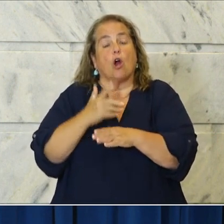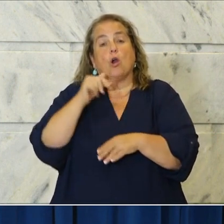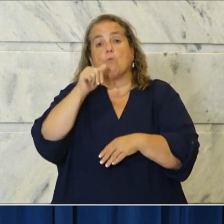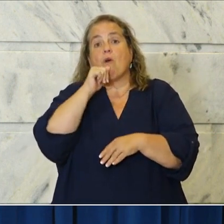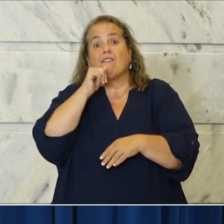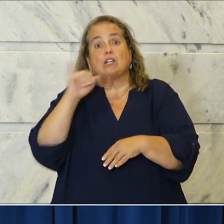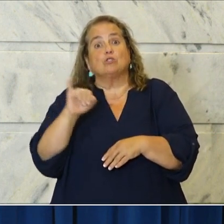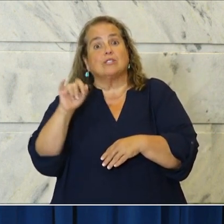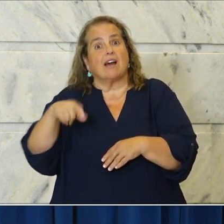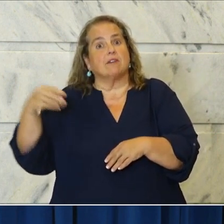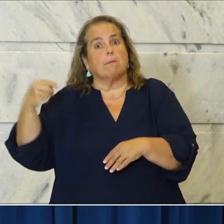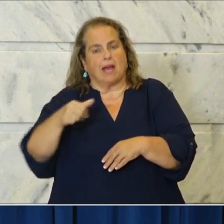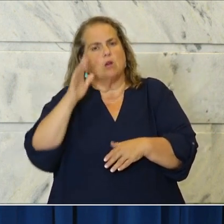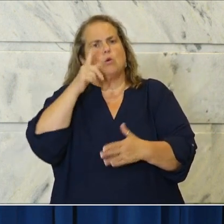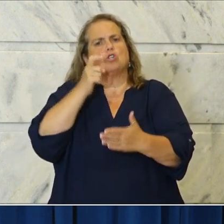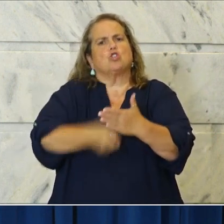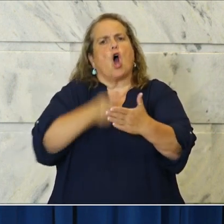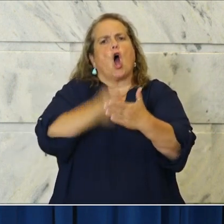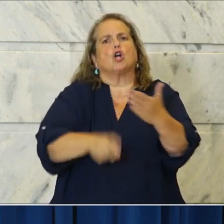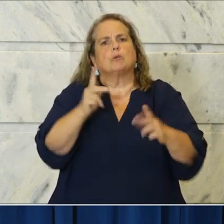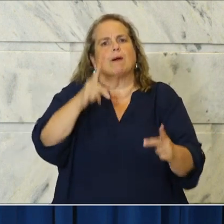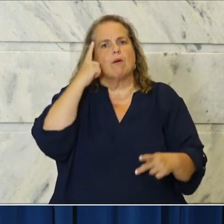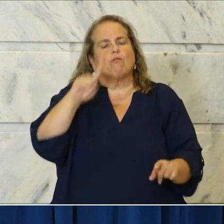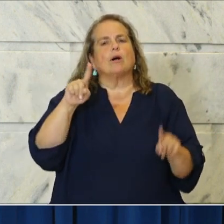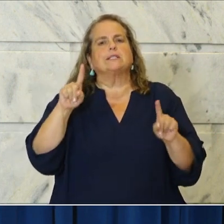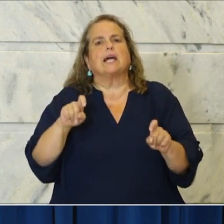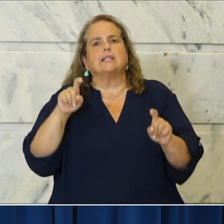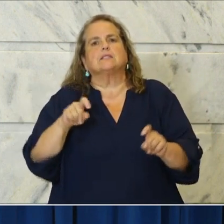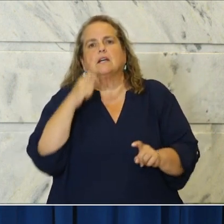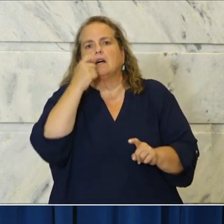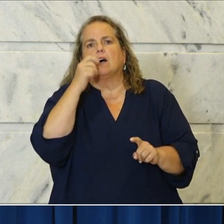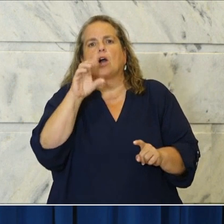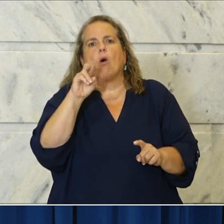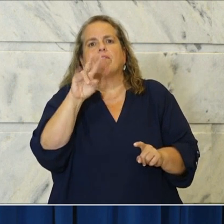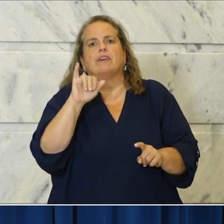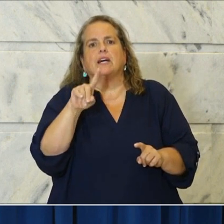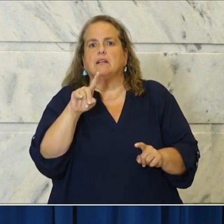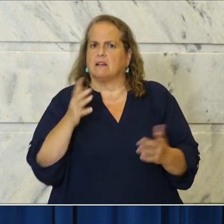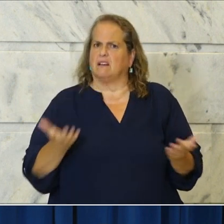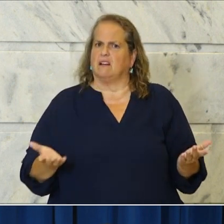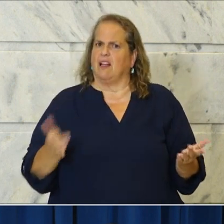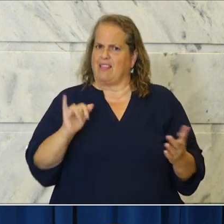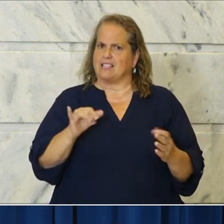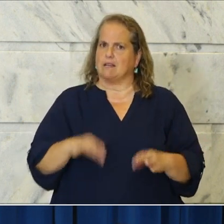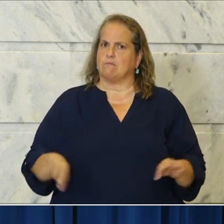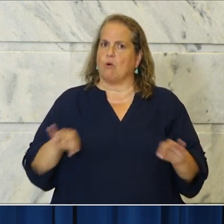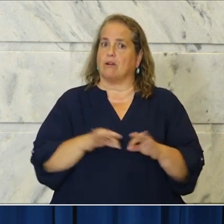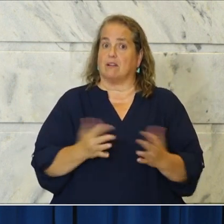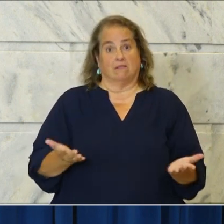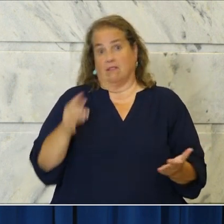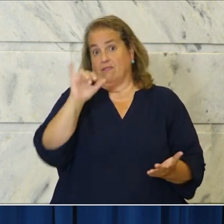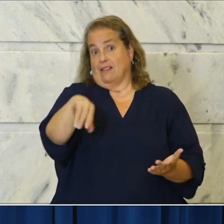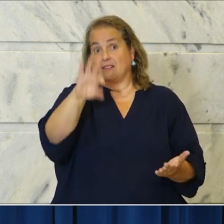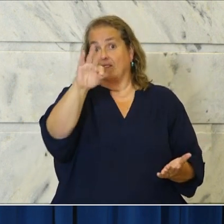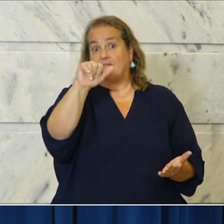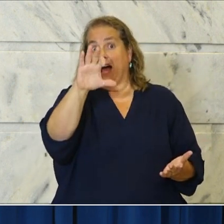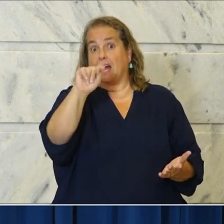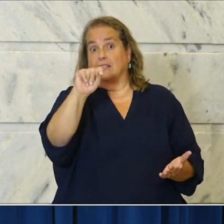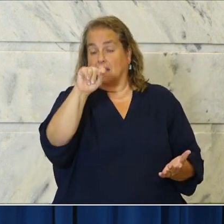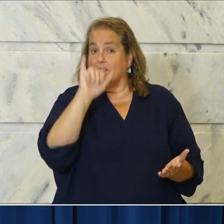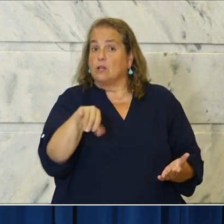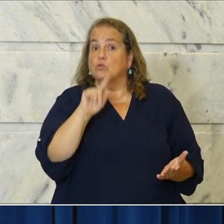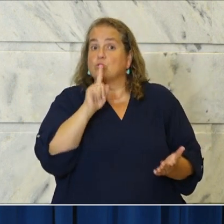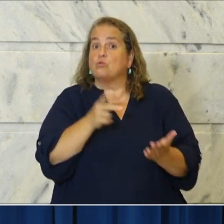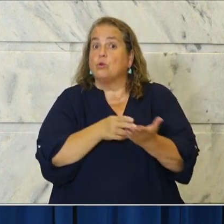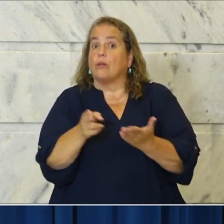people for taking these tests. That's pretty important. And those are the facts. And that's the truth.